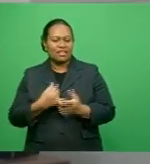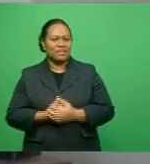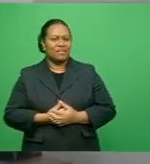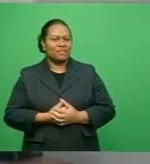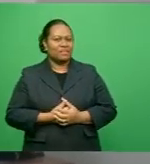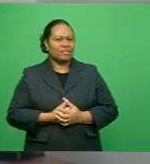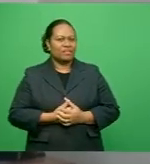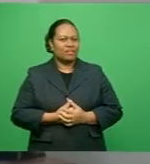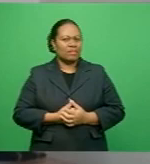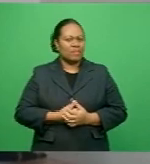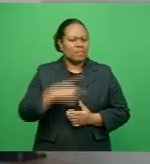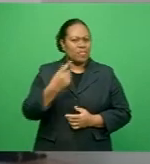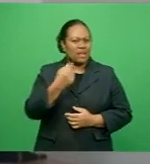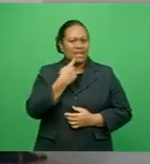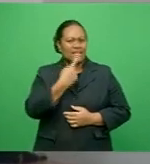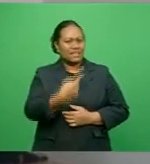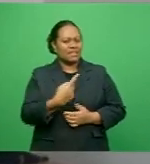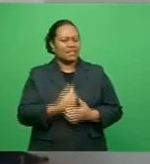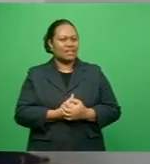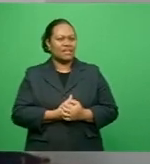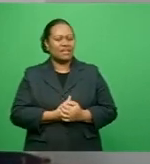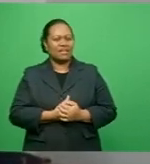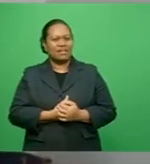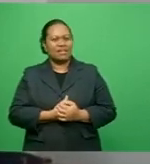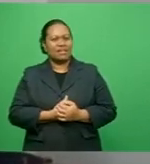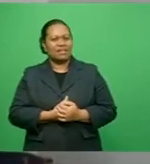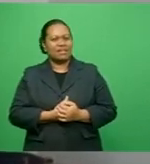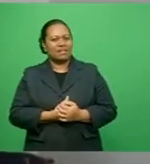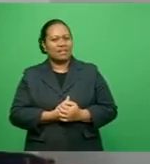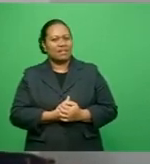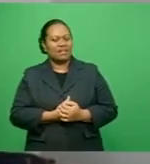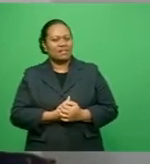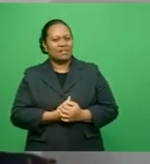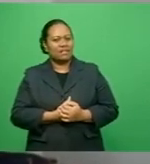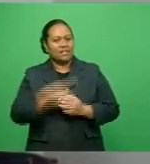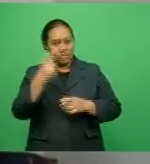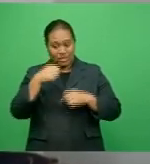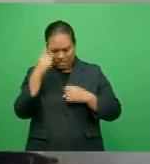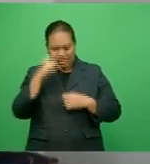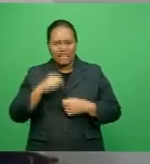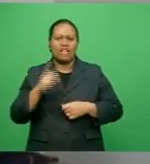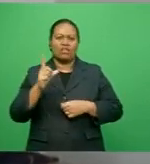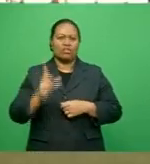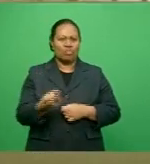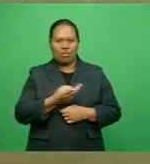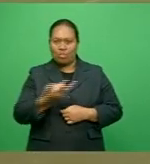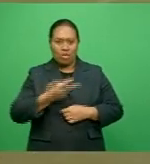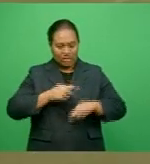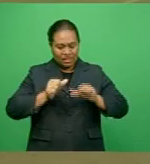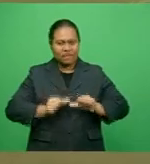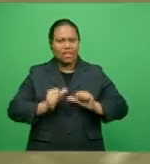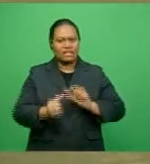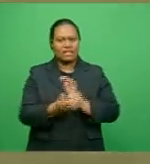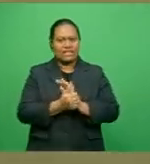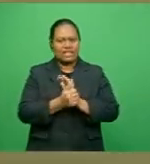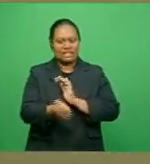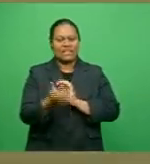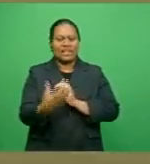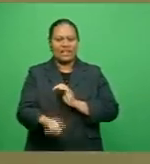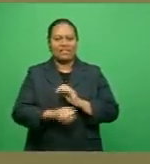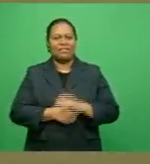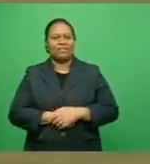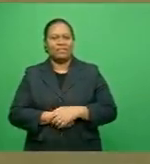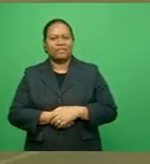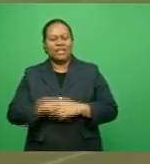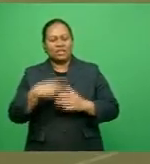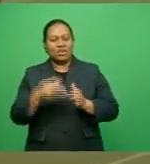of his legs and then the two of mine for certain and you know he's capable both in attack and defense. Rasaku has been quite outstanding